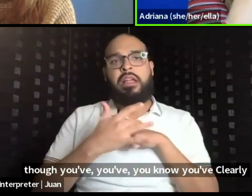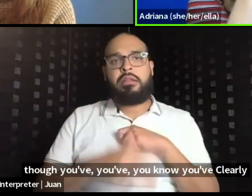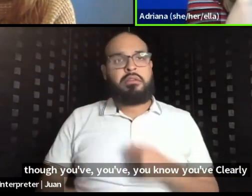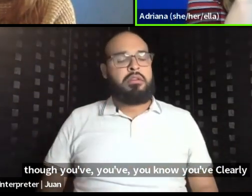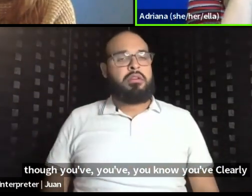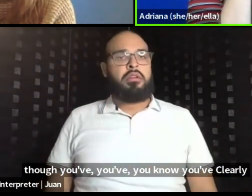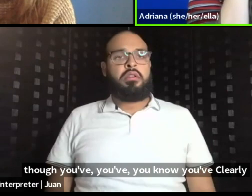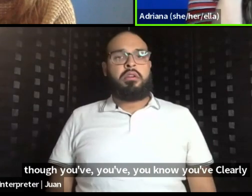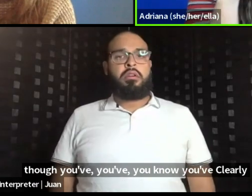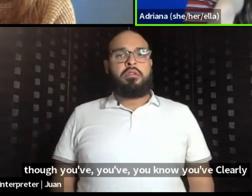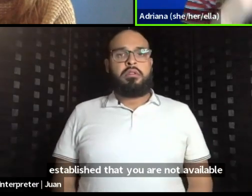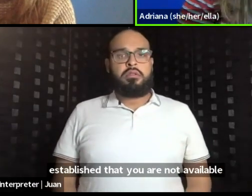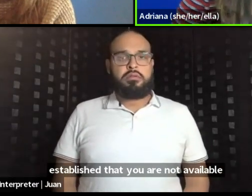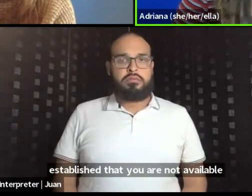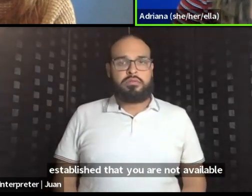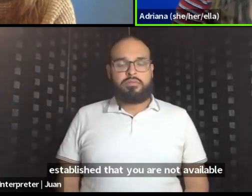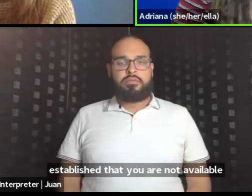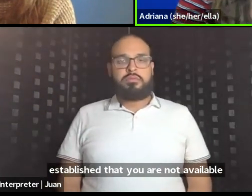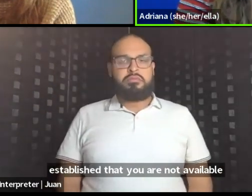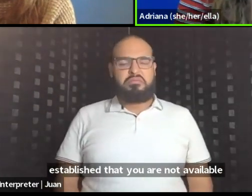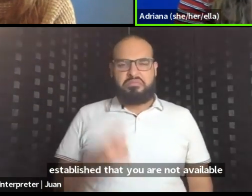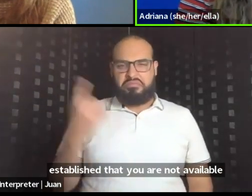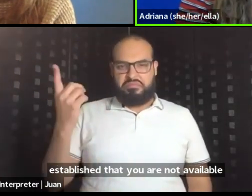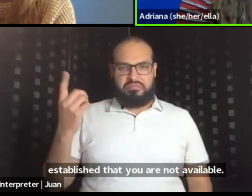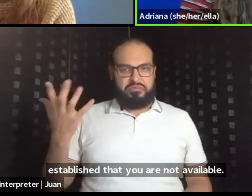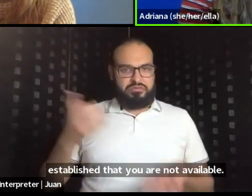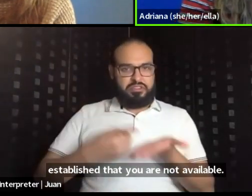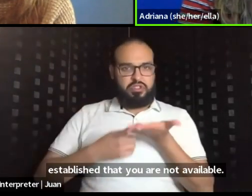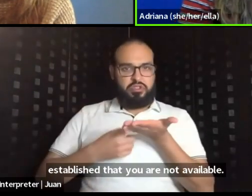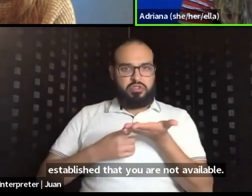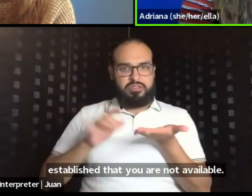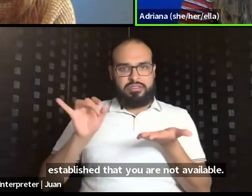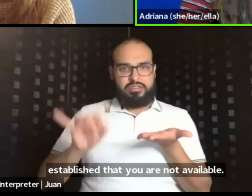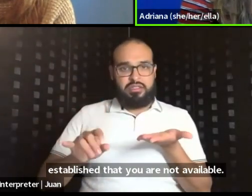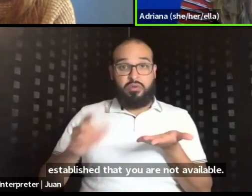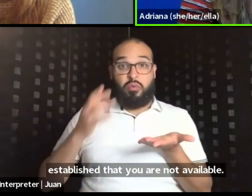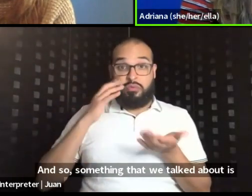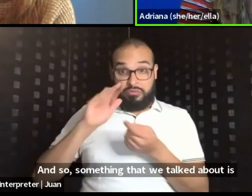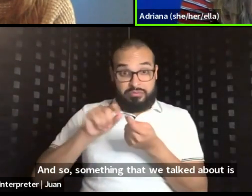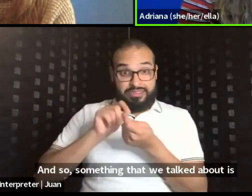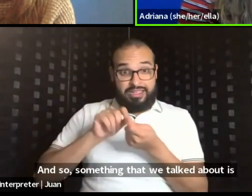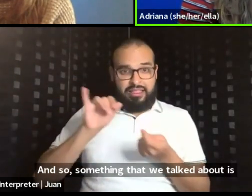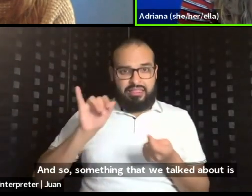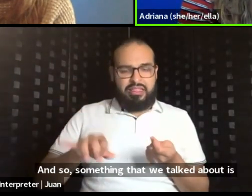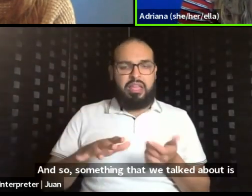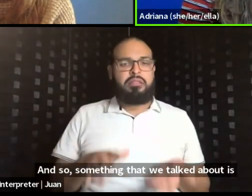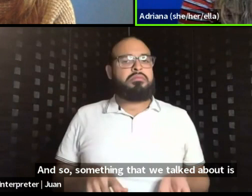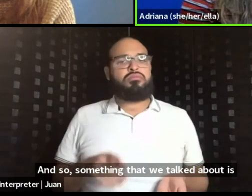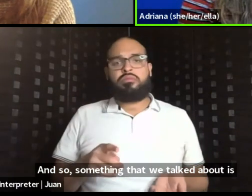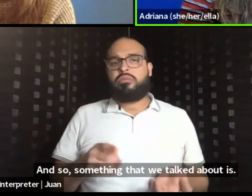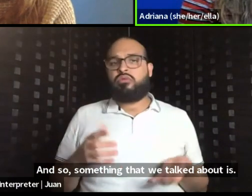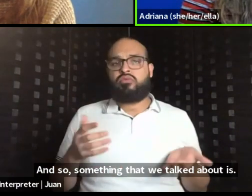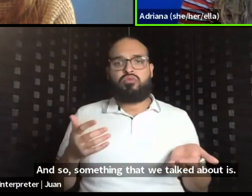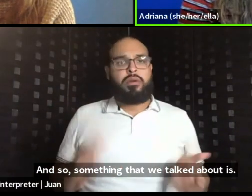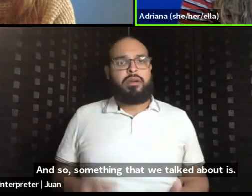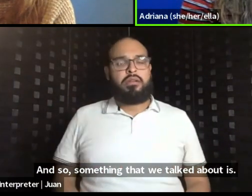Um, and so, uh, something that we talked about is, um, exactly that you just don't, um,